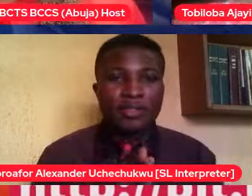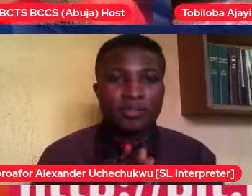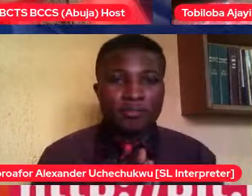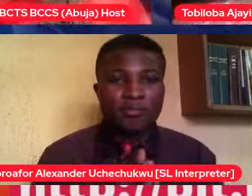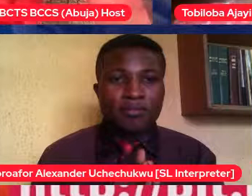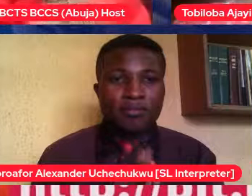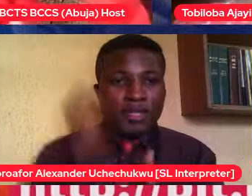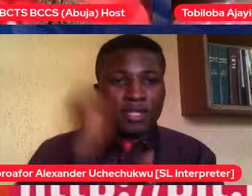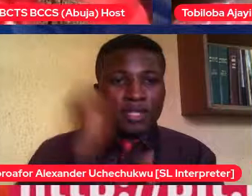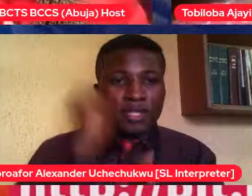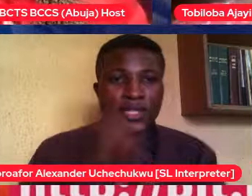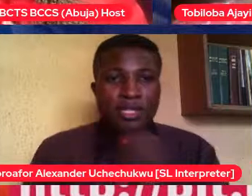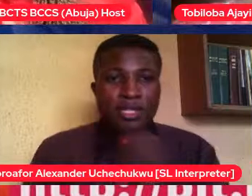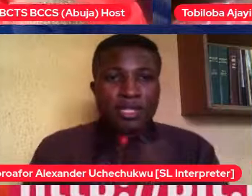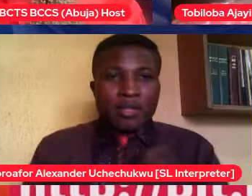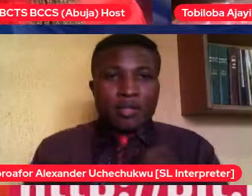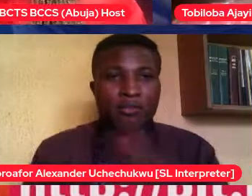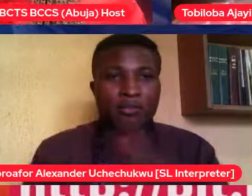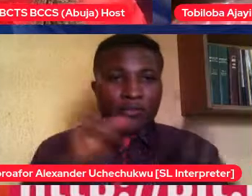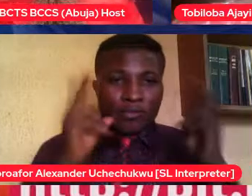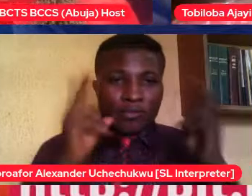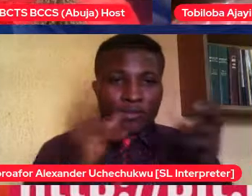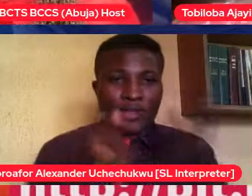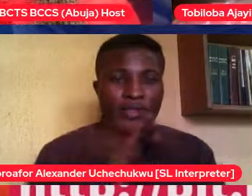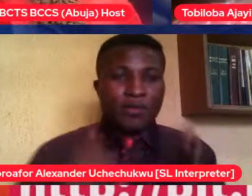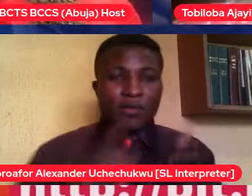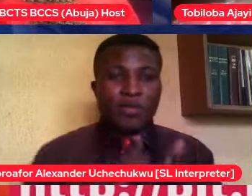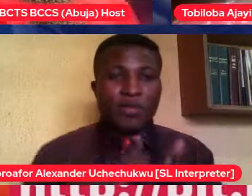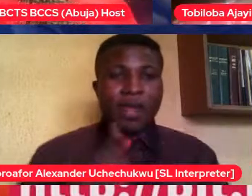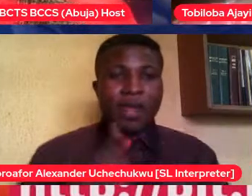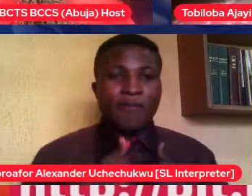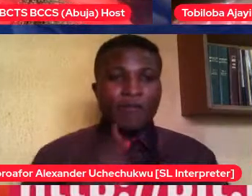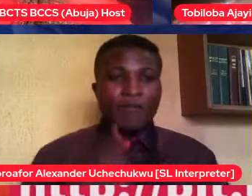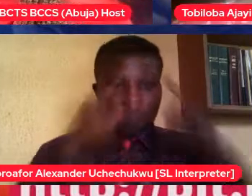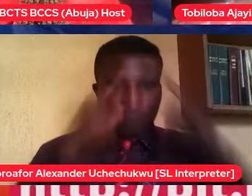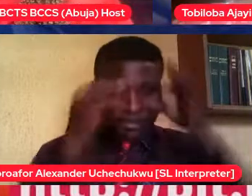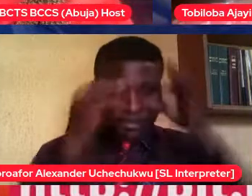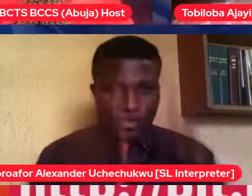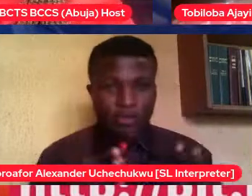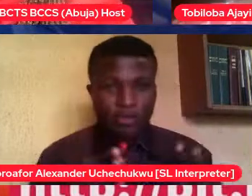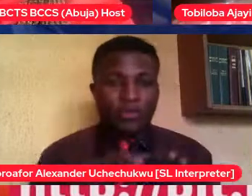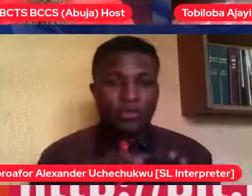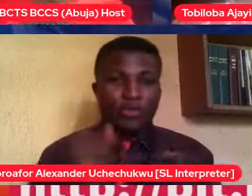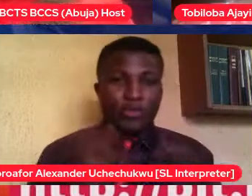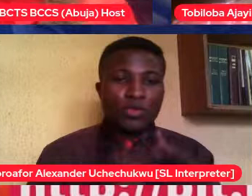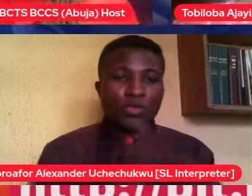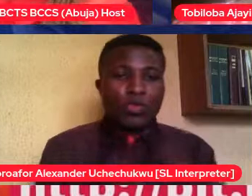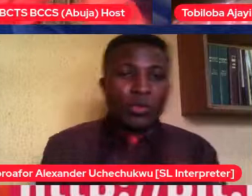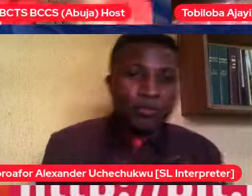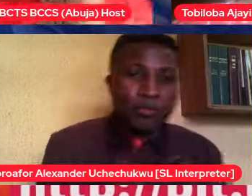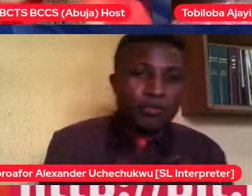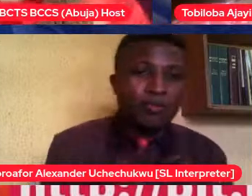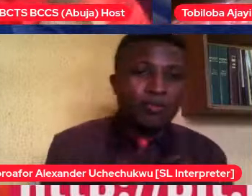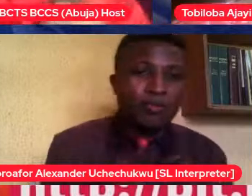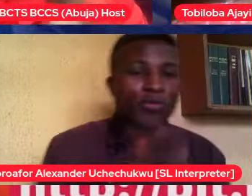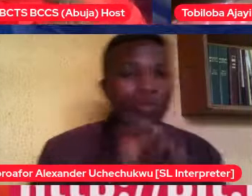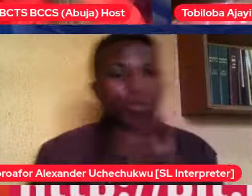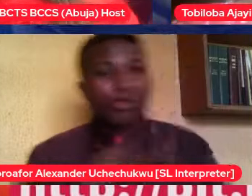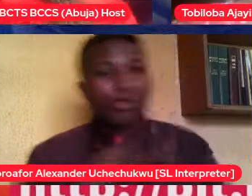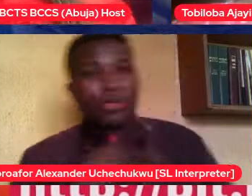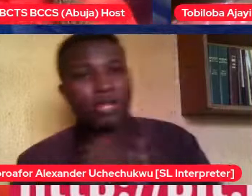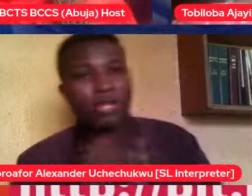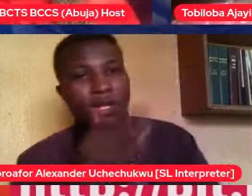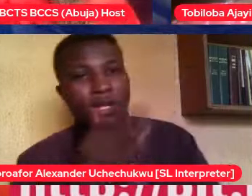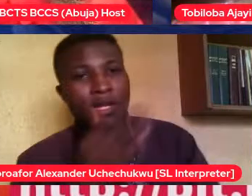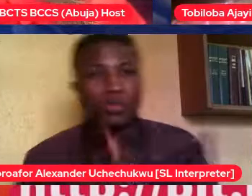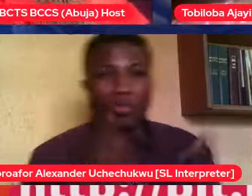me. like it's my choice if I like you or not. I don't have to beg you or it's my choice. have a choice